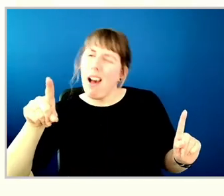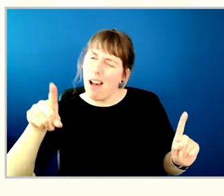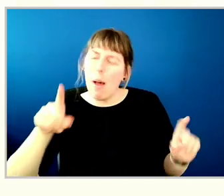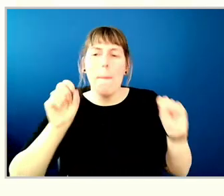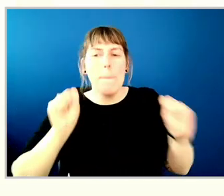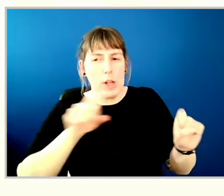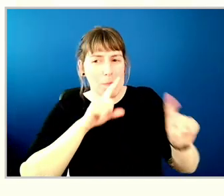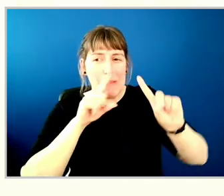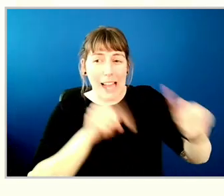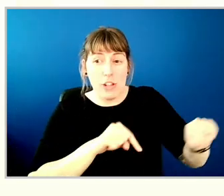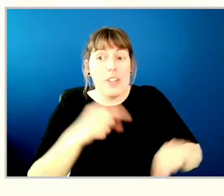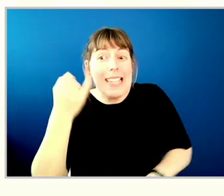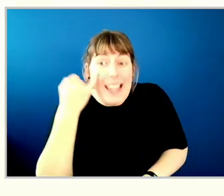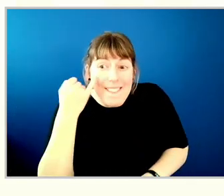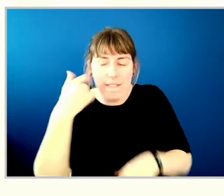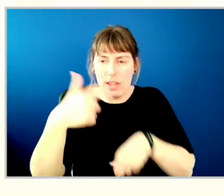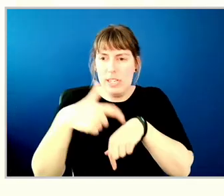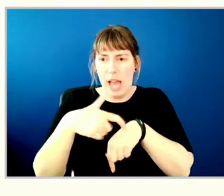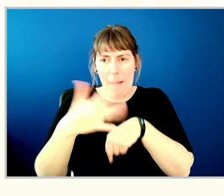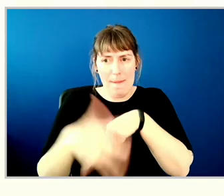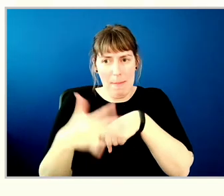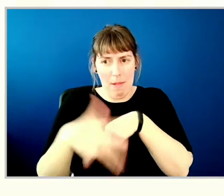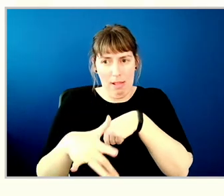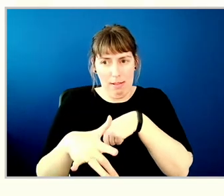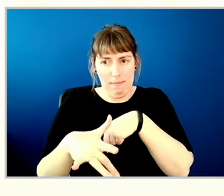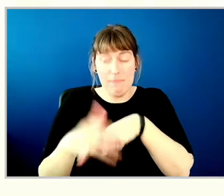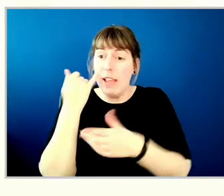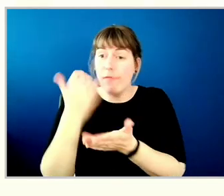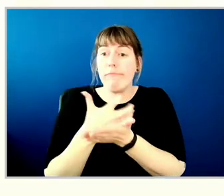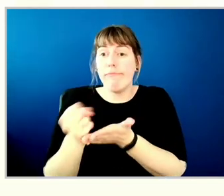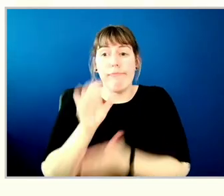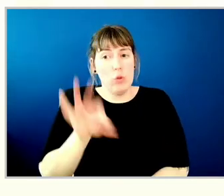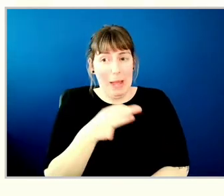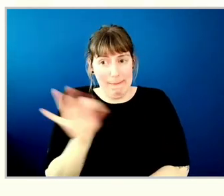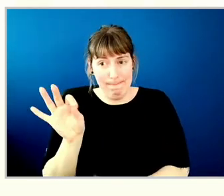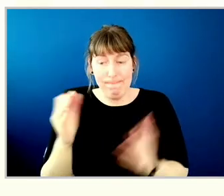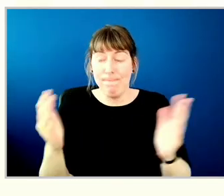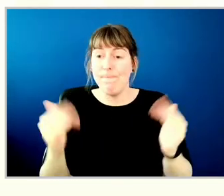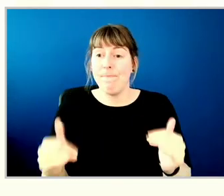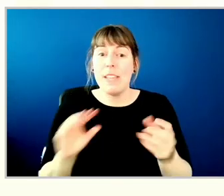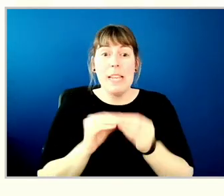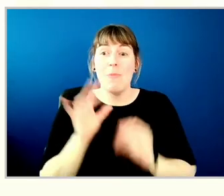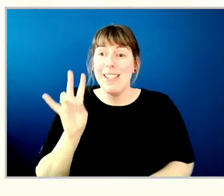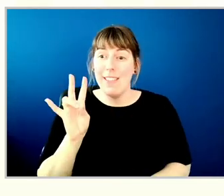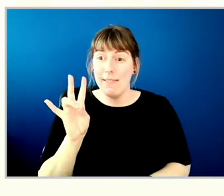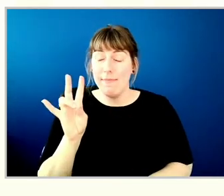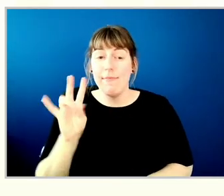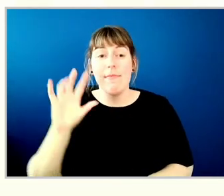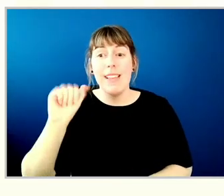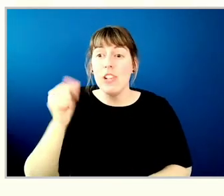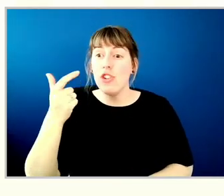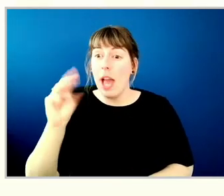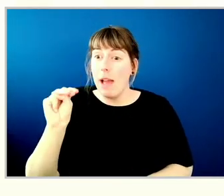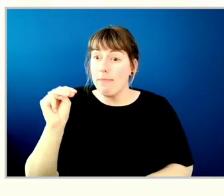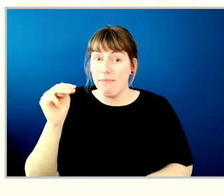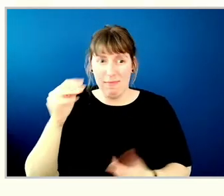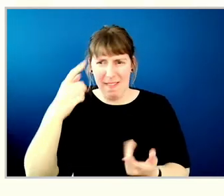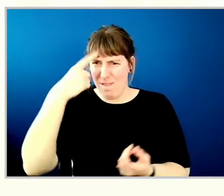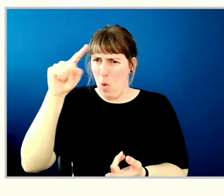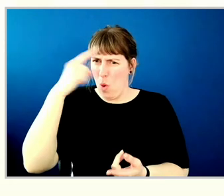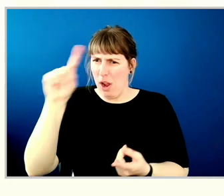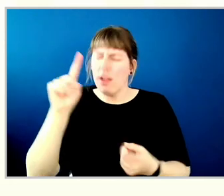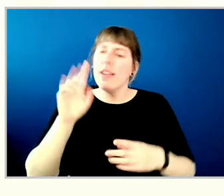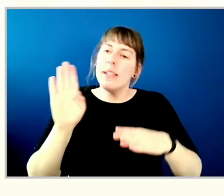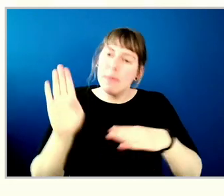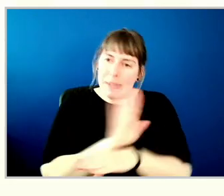enough time left during the allotted question period. Rule number seven. The AGM is for the purpose of transacting the business